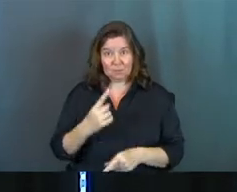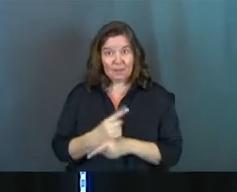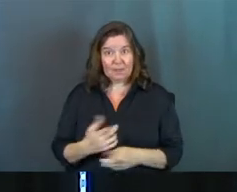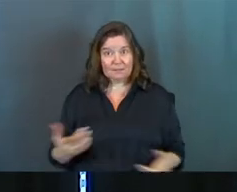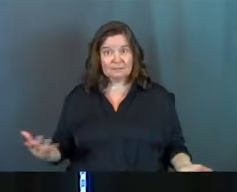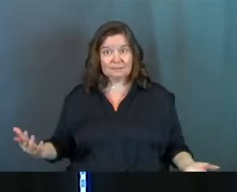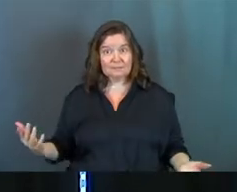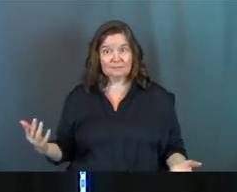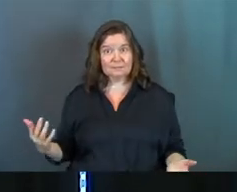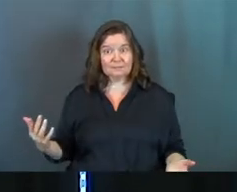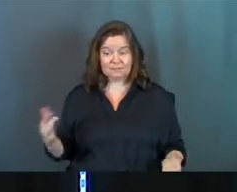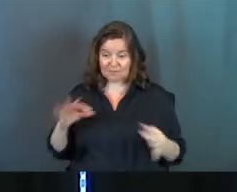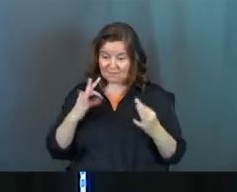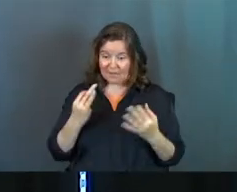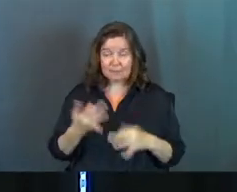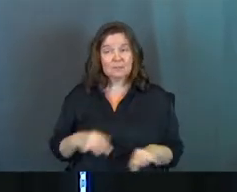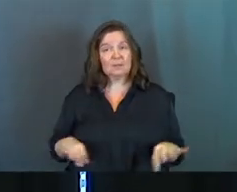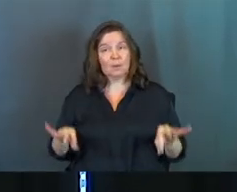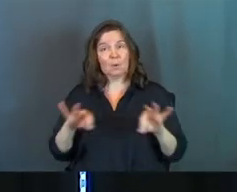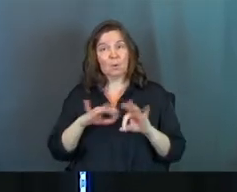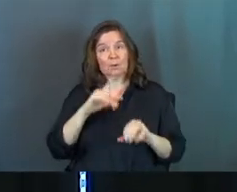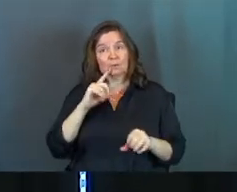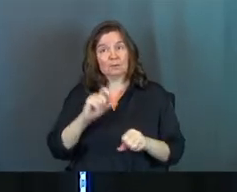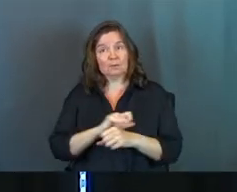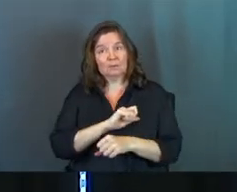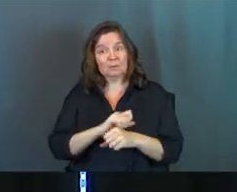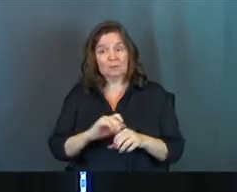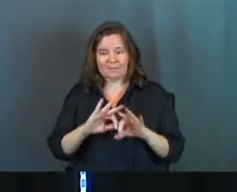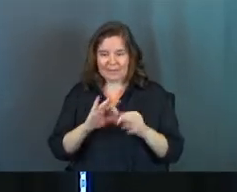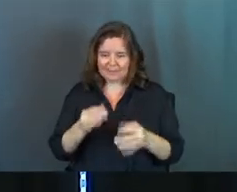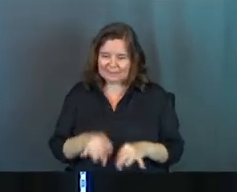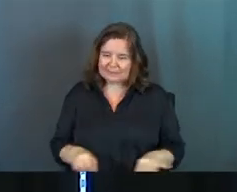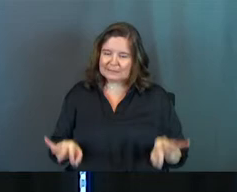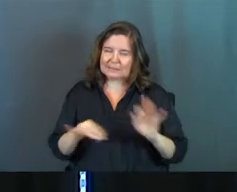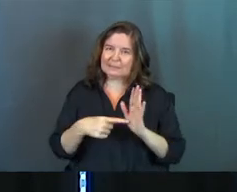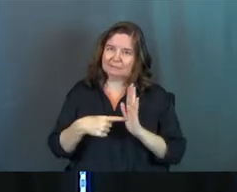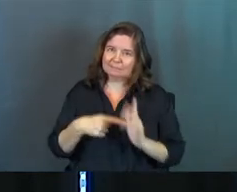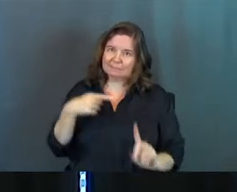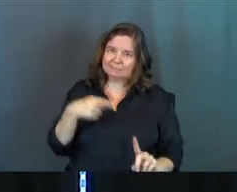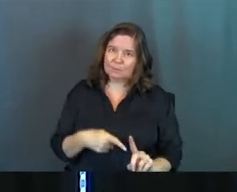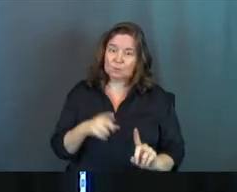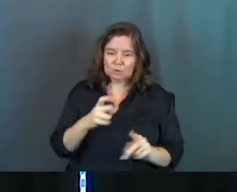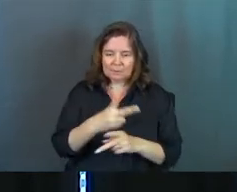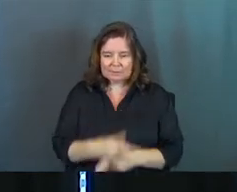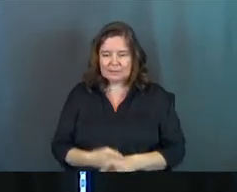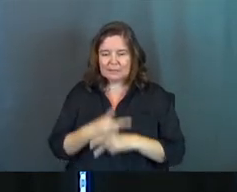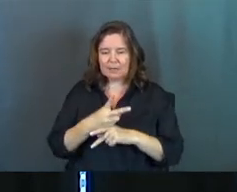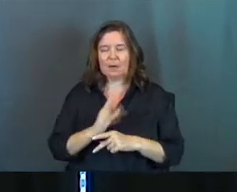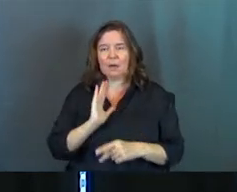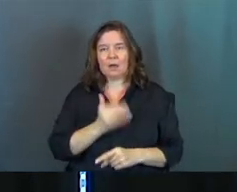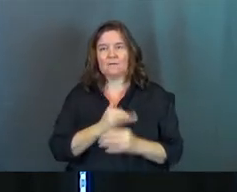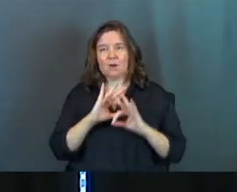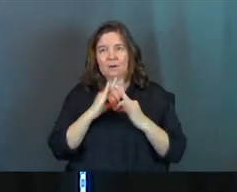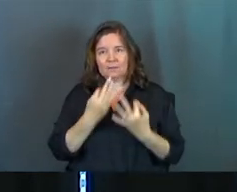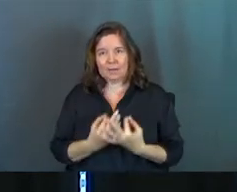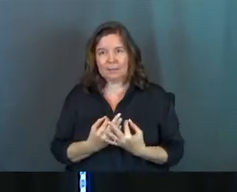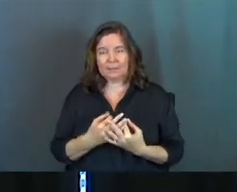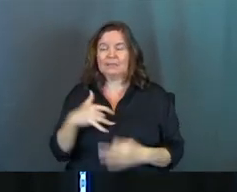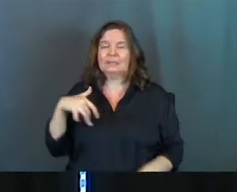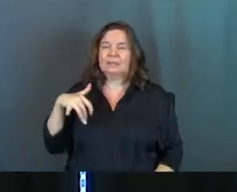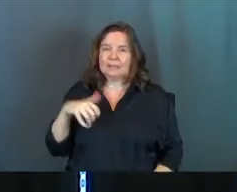right? Family's important. Family is key. We should be taking care of our family.